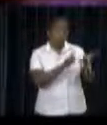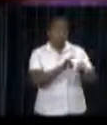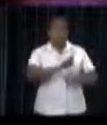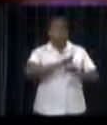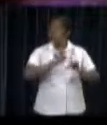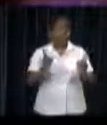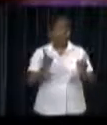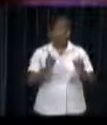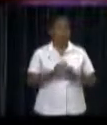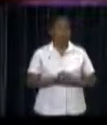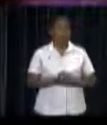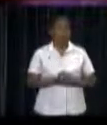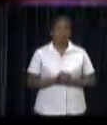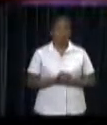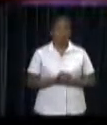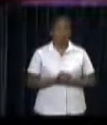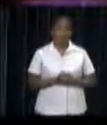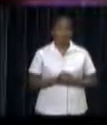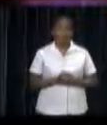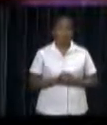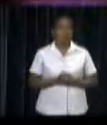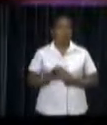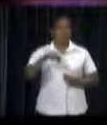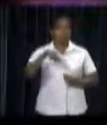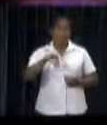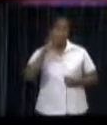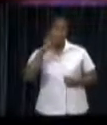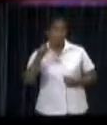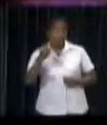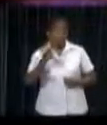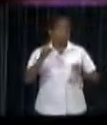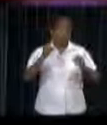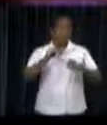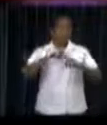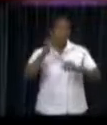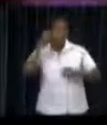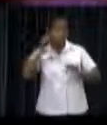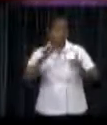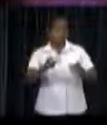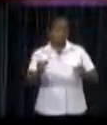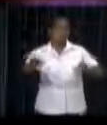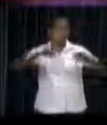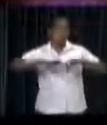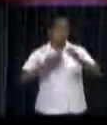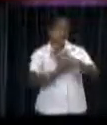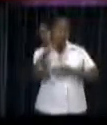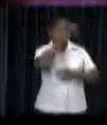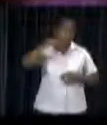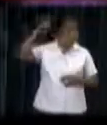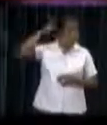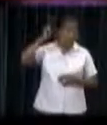Starting from this month, experts from China will pay a return visit to Surinamma to further develop on the